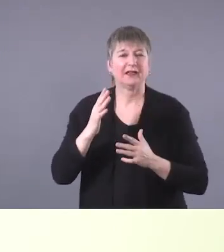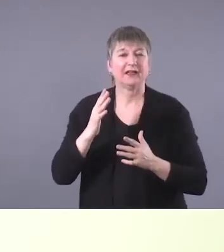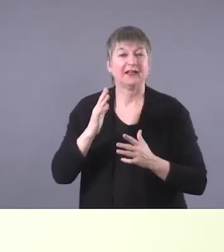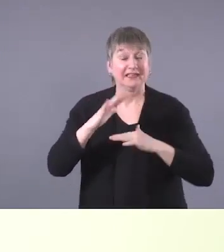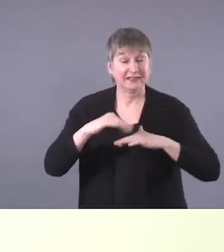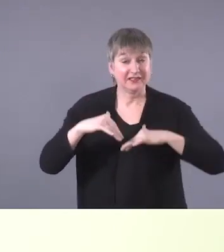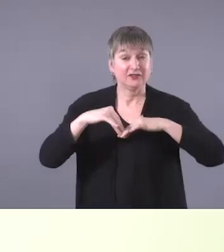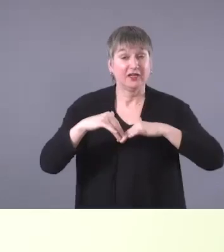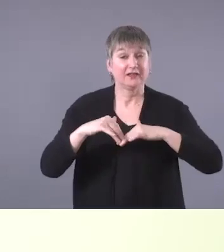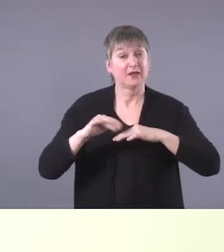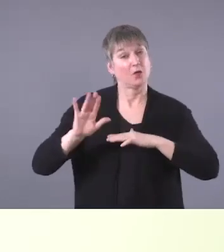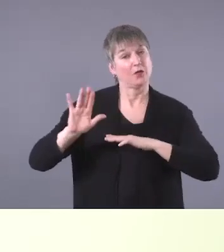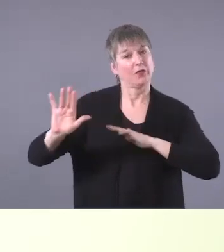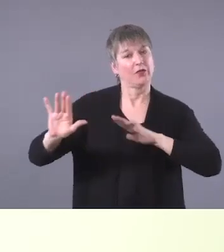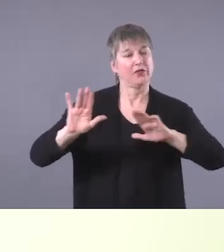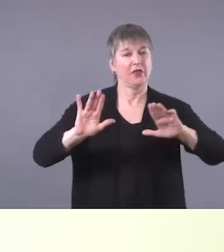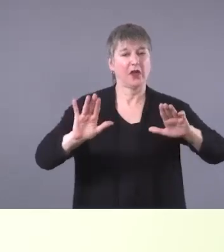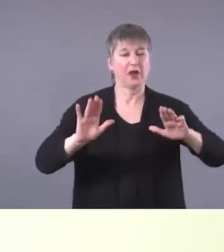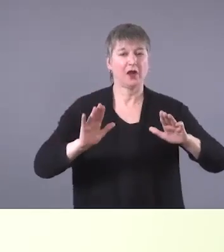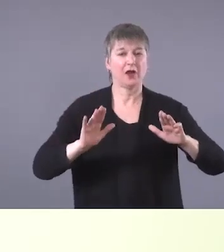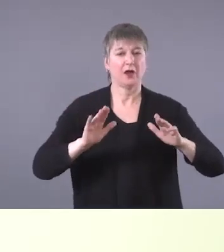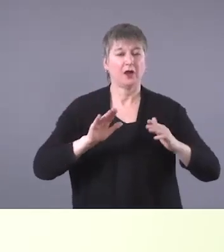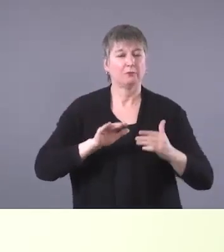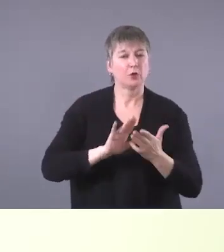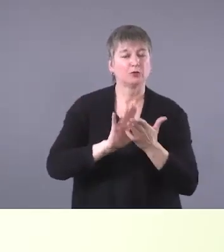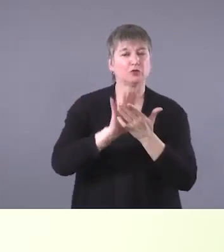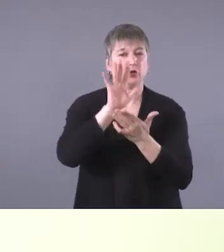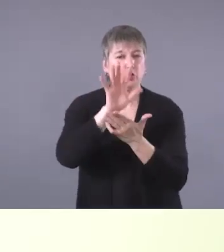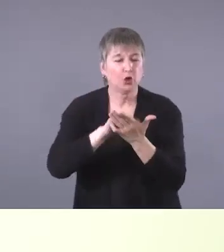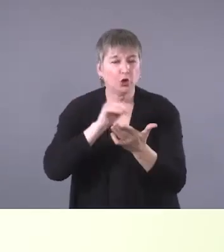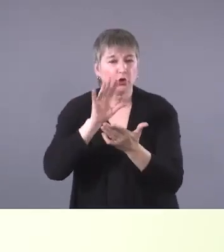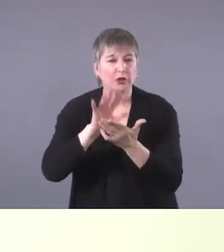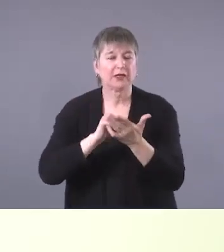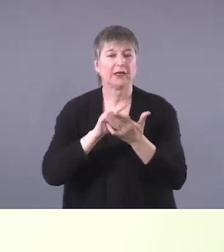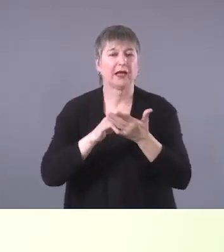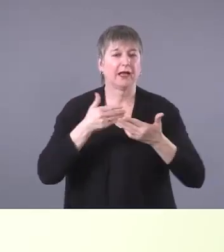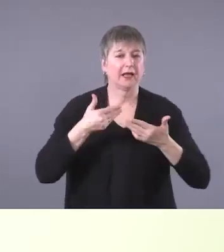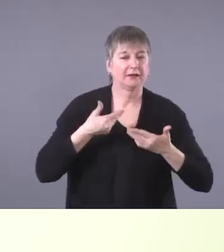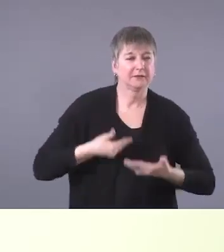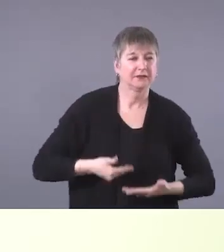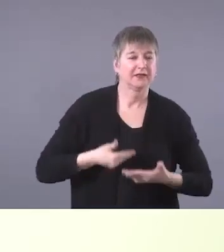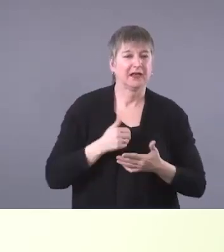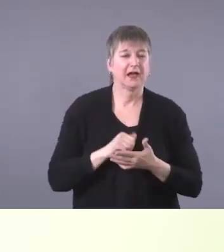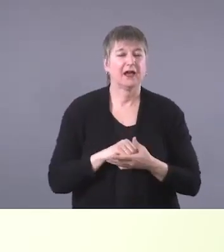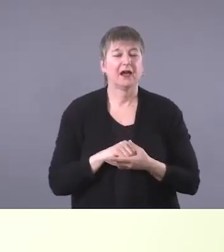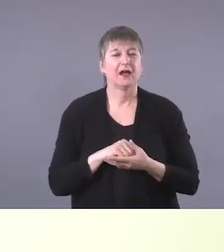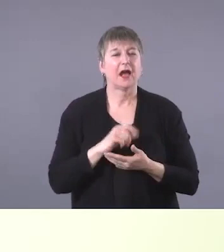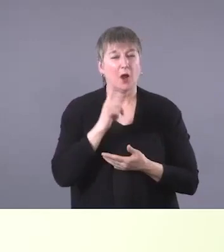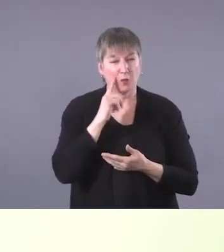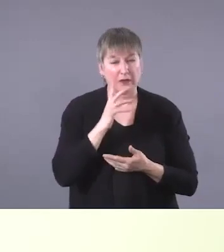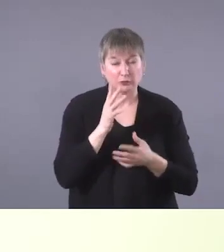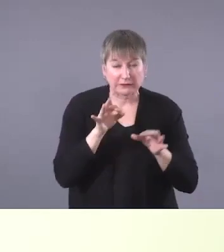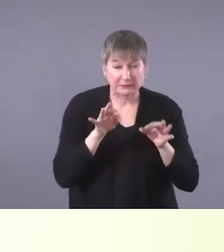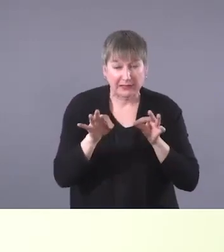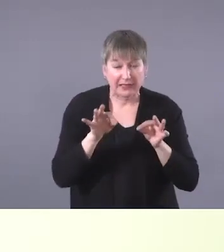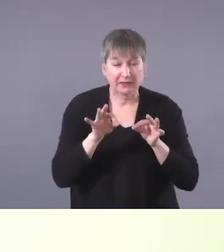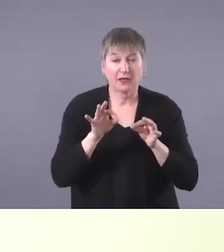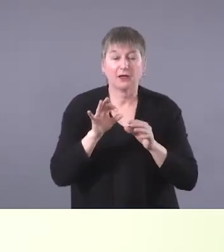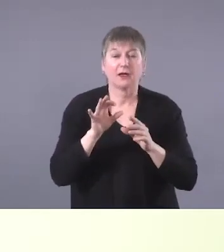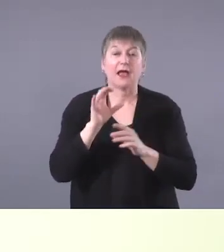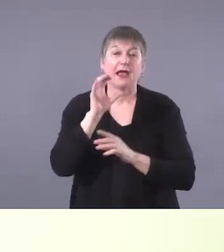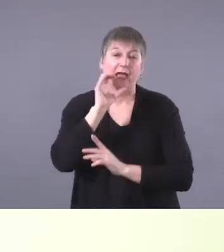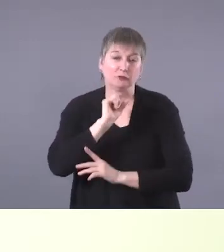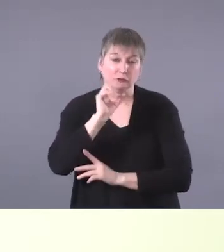I'm going to just briefly, uh, check up, uh, touch upon, uh, the importance of elders. Uh,